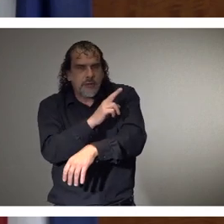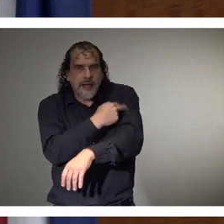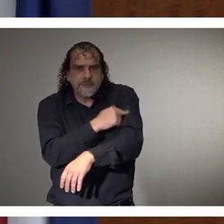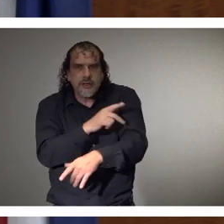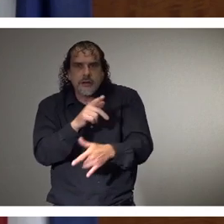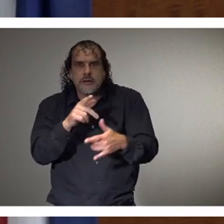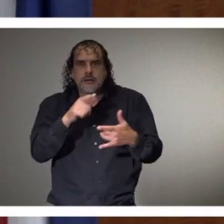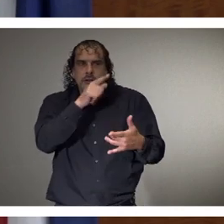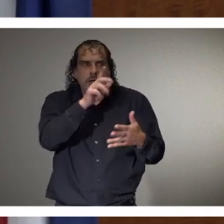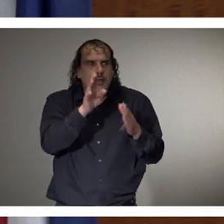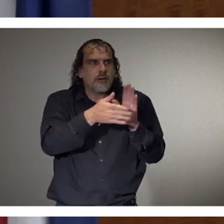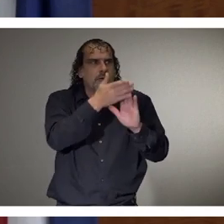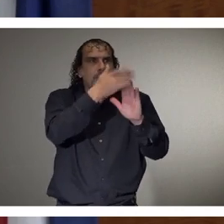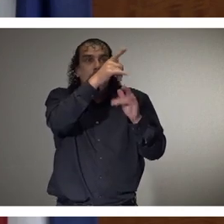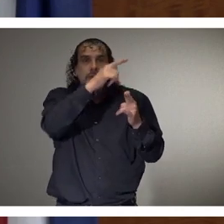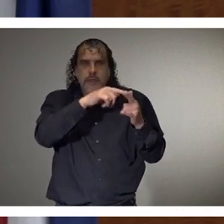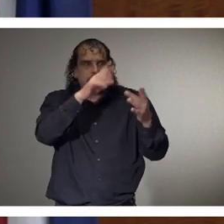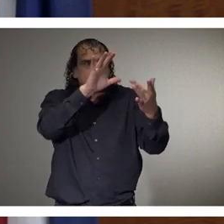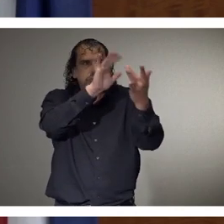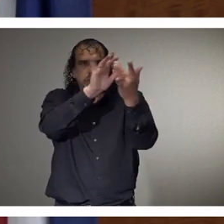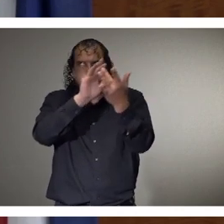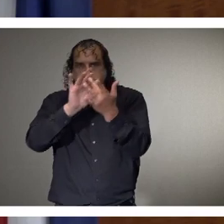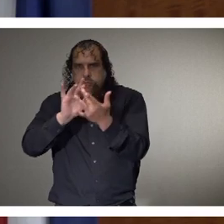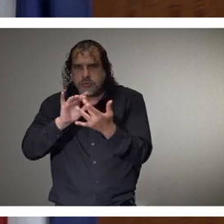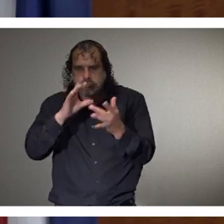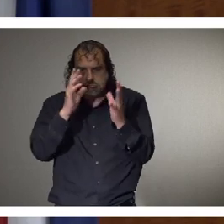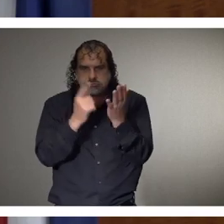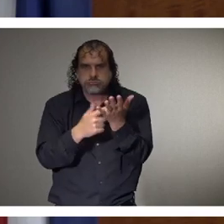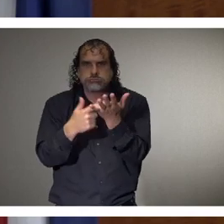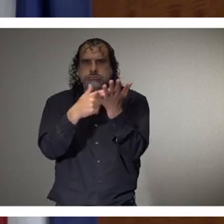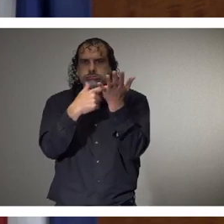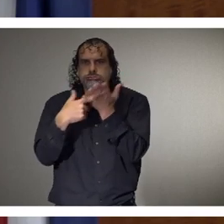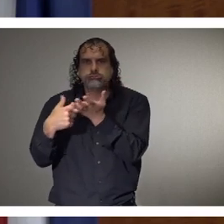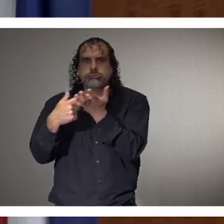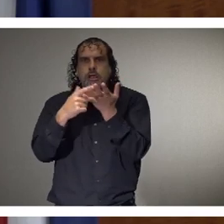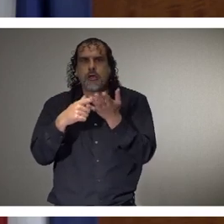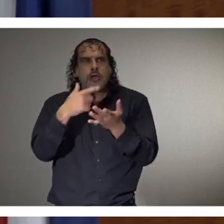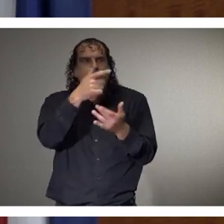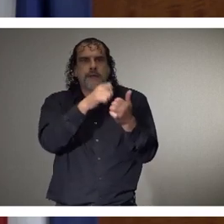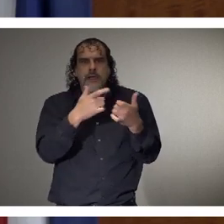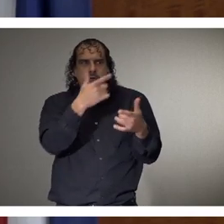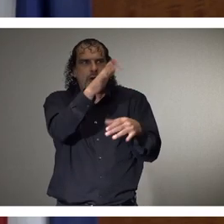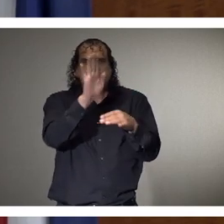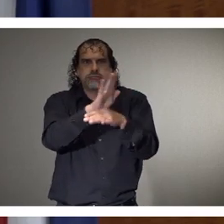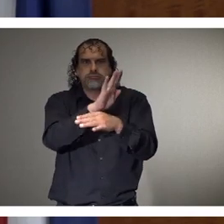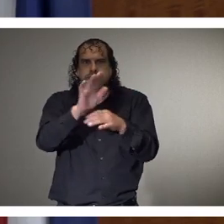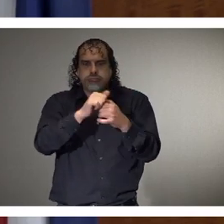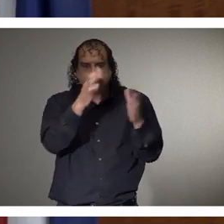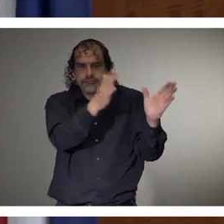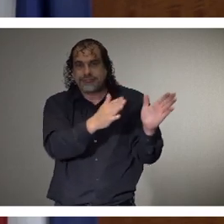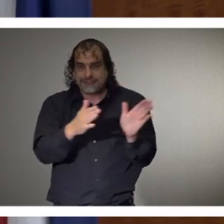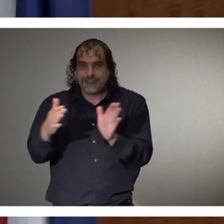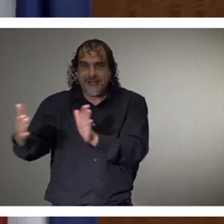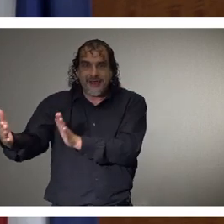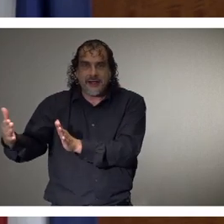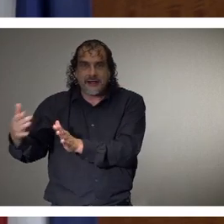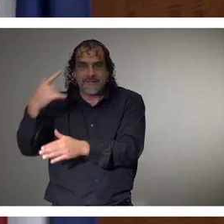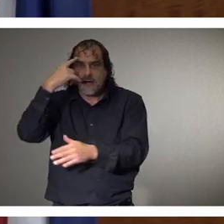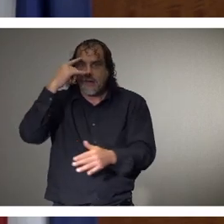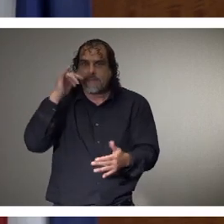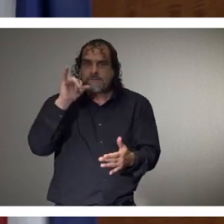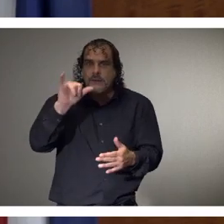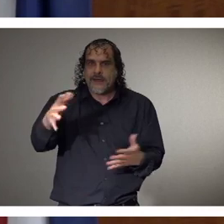officials in that group. They are the ones that are working on what is in the way we, it's basically the hub and spoke model.